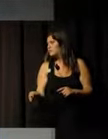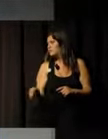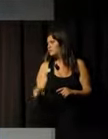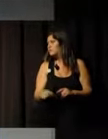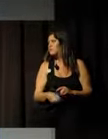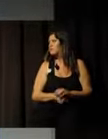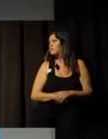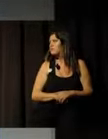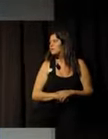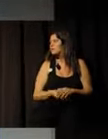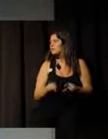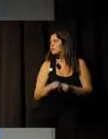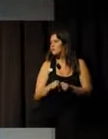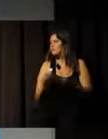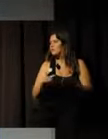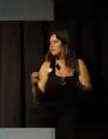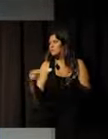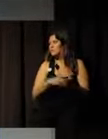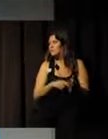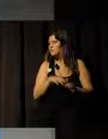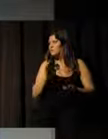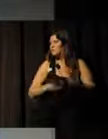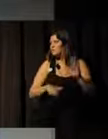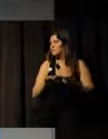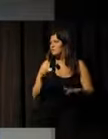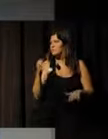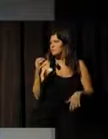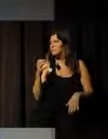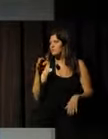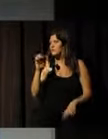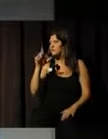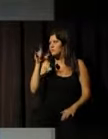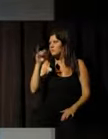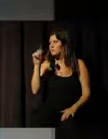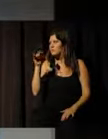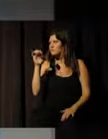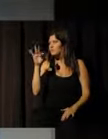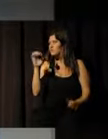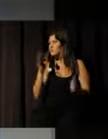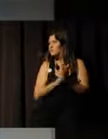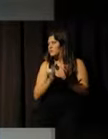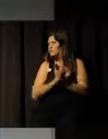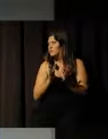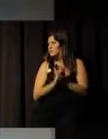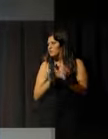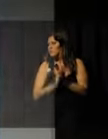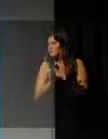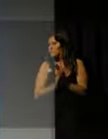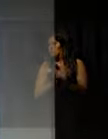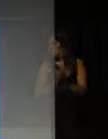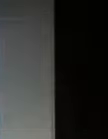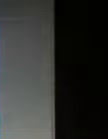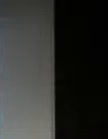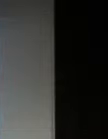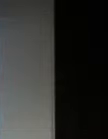pass the floor on now to the moderator, Elizabeth. Thank